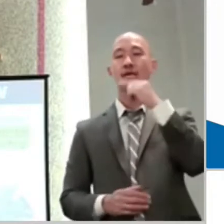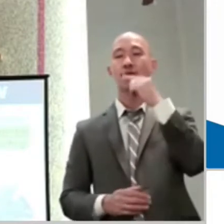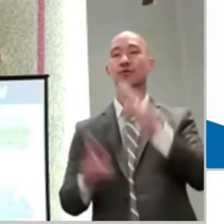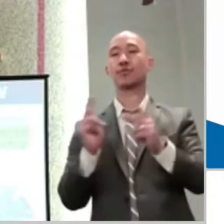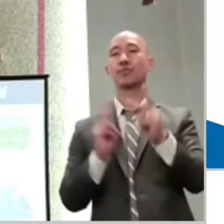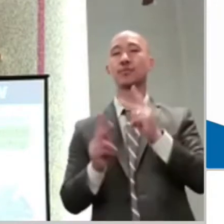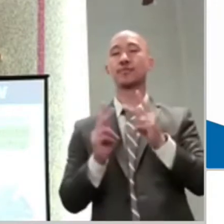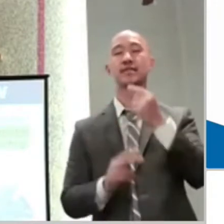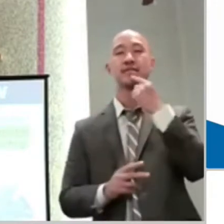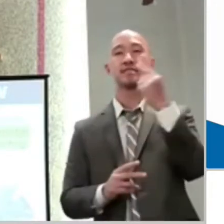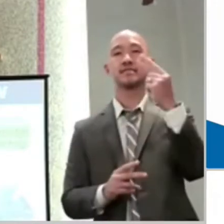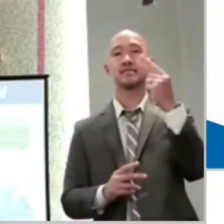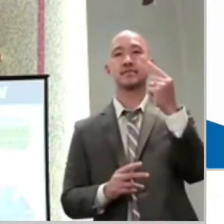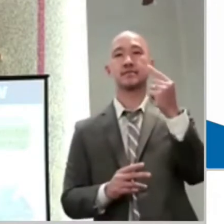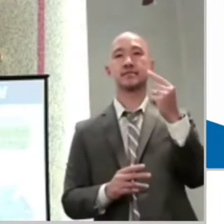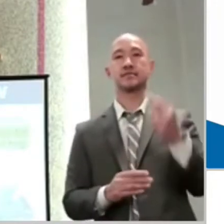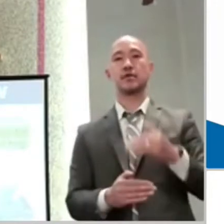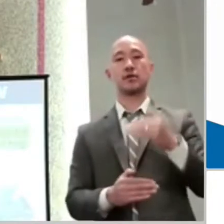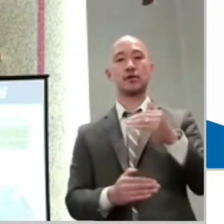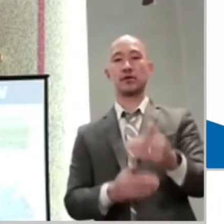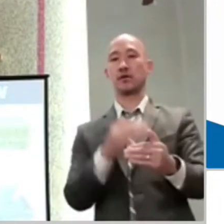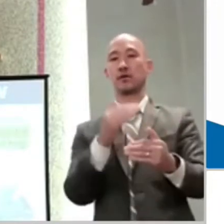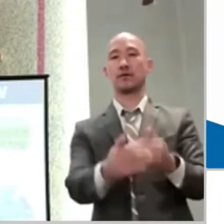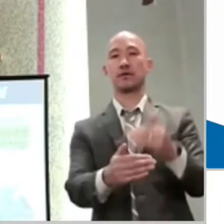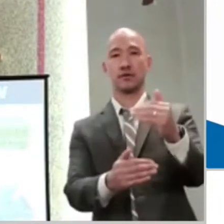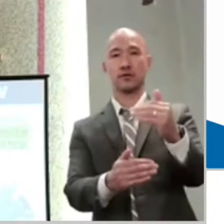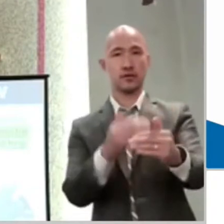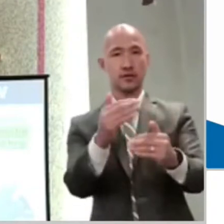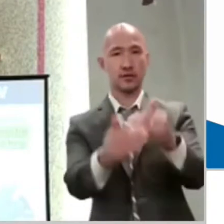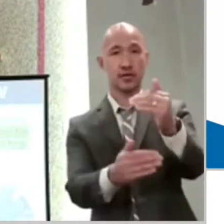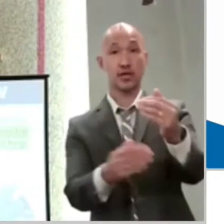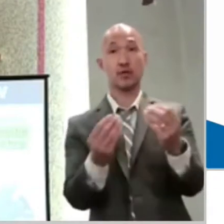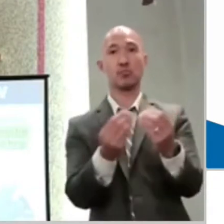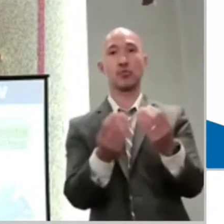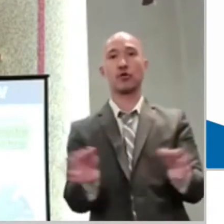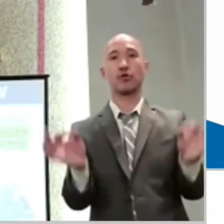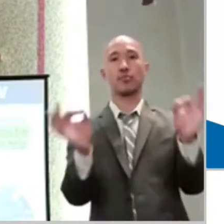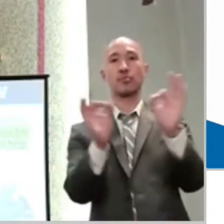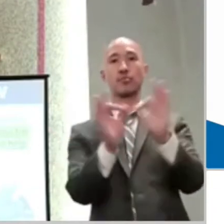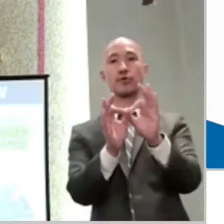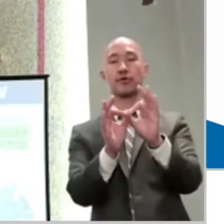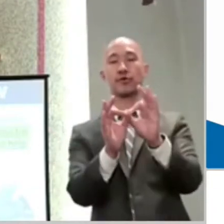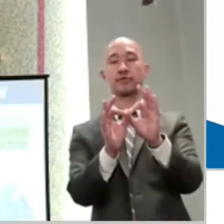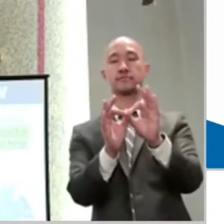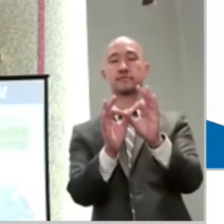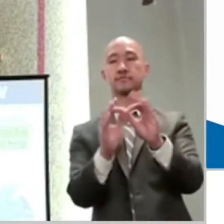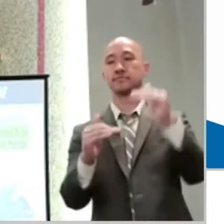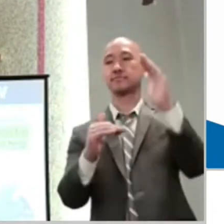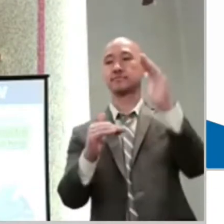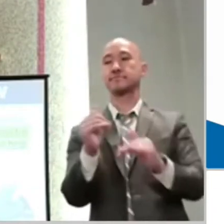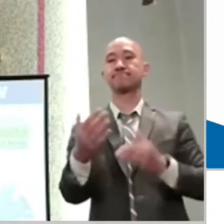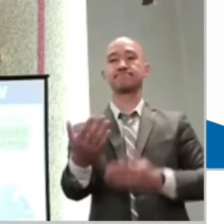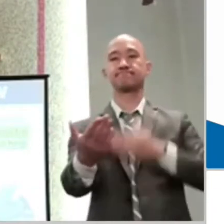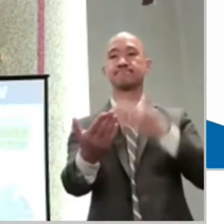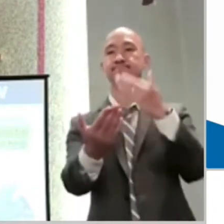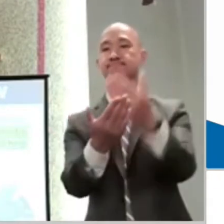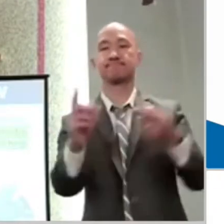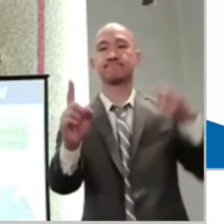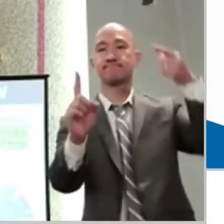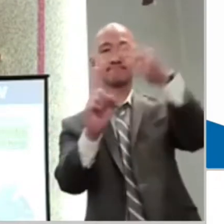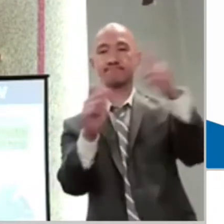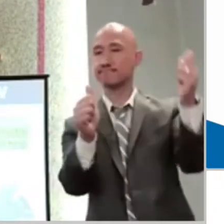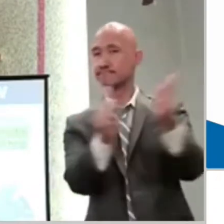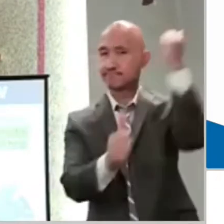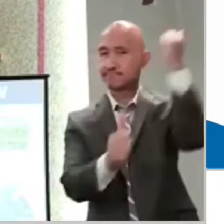We're going through a journey for a reason. What makes marriage great, by the way, is the journey. We're not